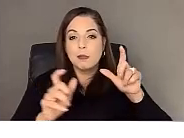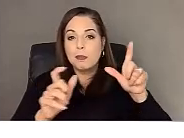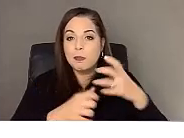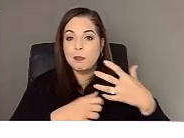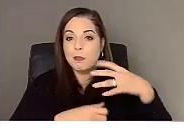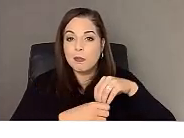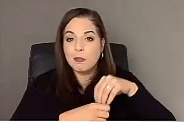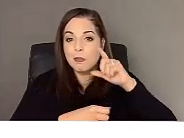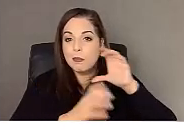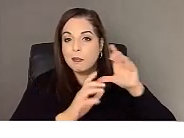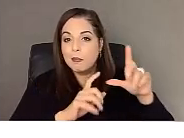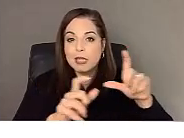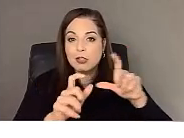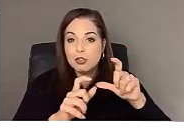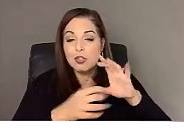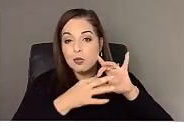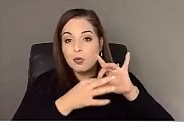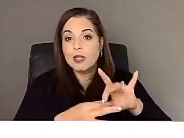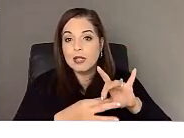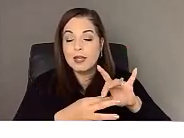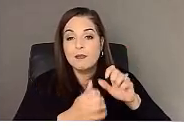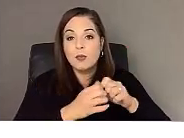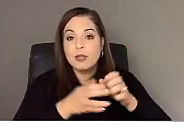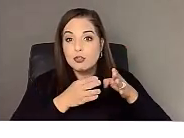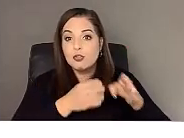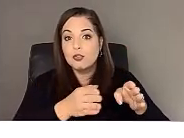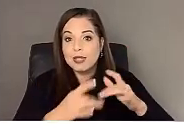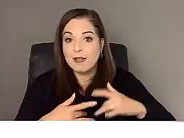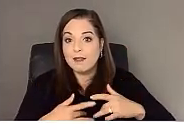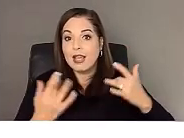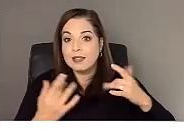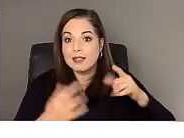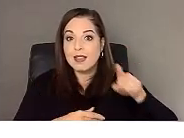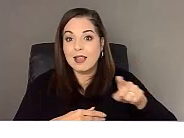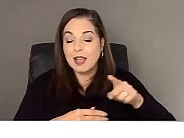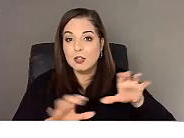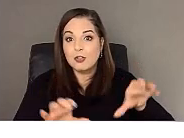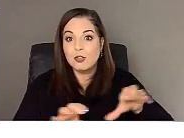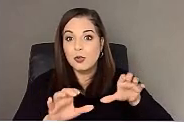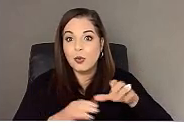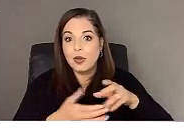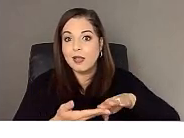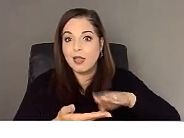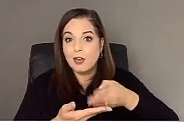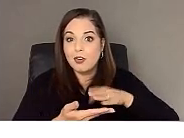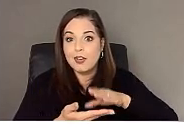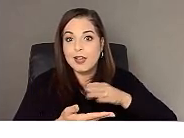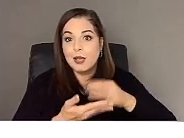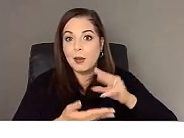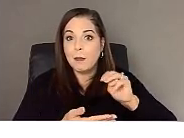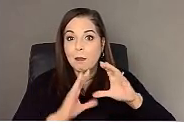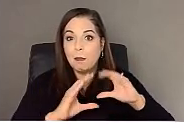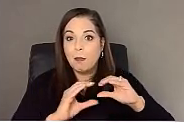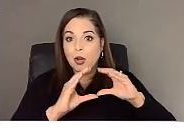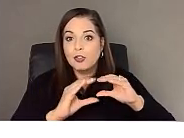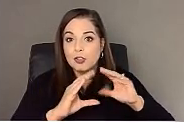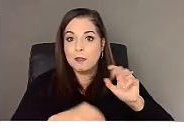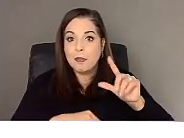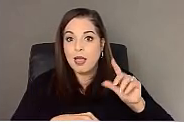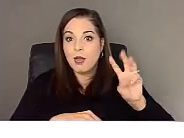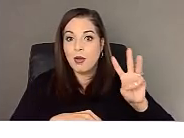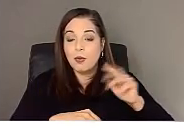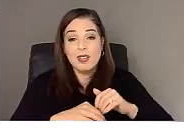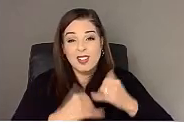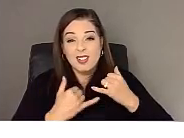now I've done two street events, you know, and they've been wildly successful and it's been a great tool. Um,